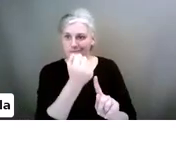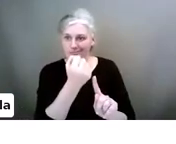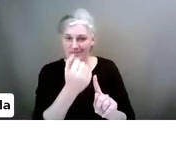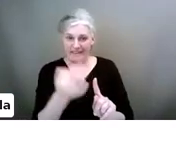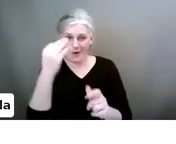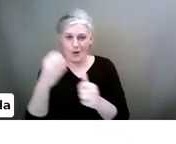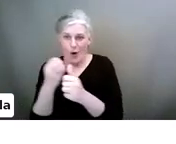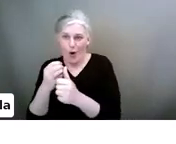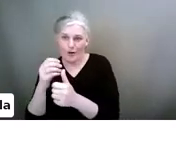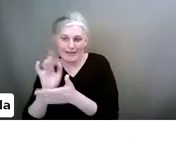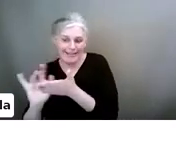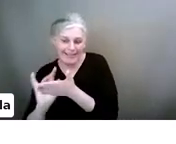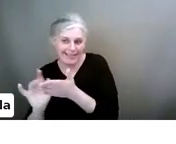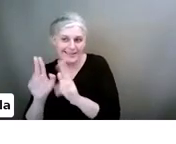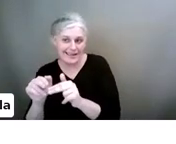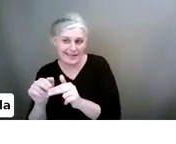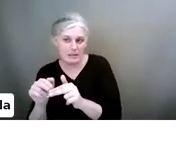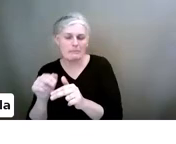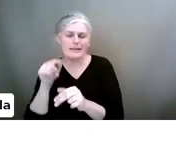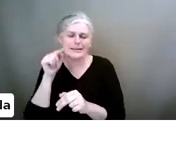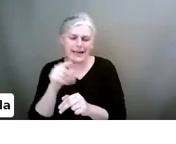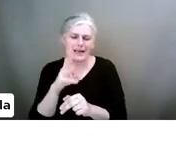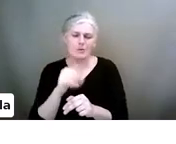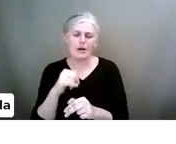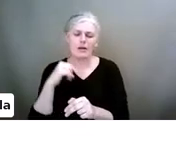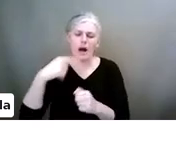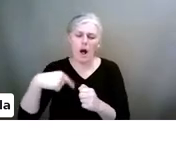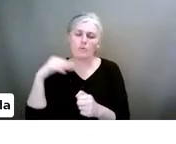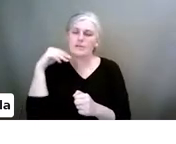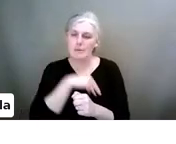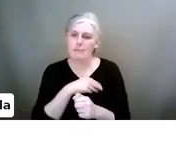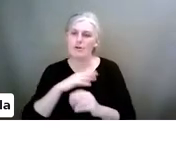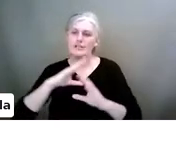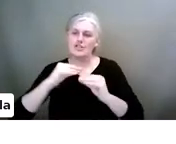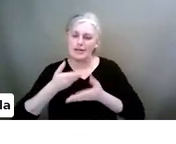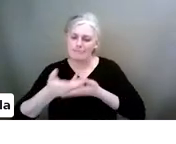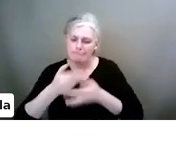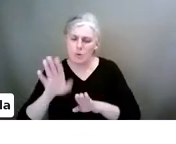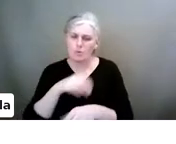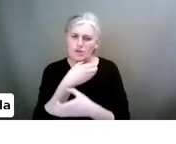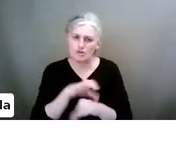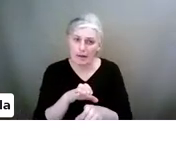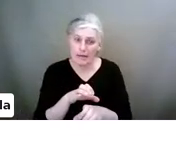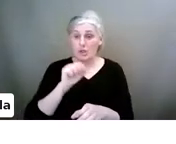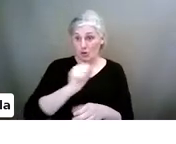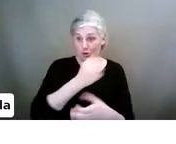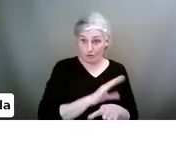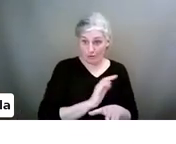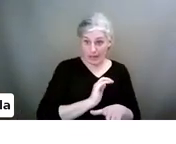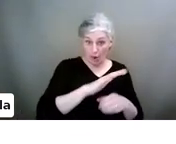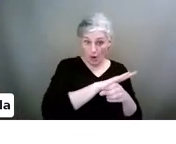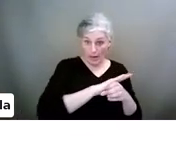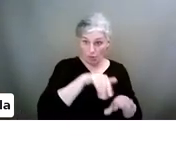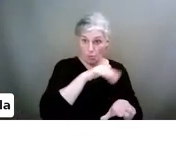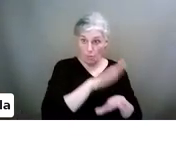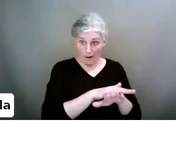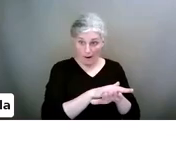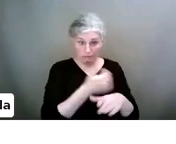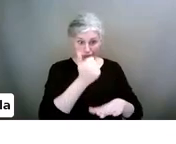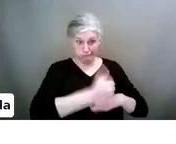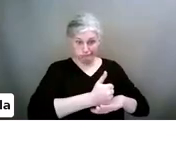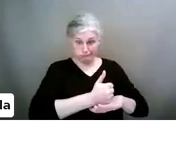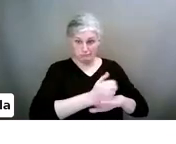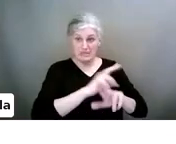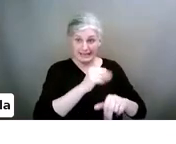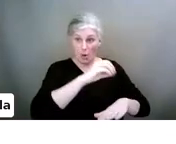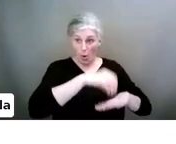It's always about the conversation. Your child's location, turning it on. You can do that for Snapchat too. So these